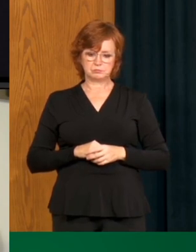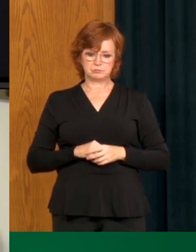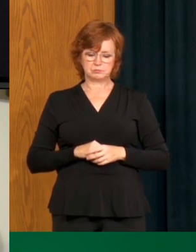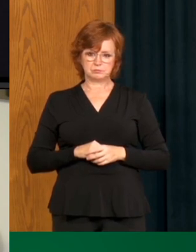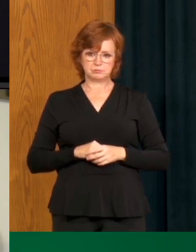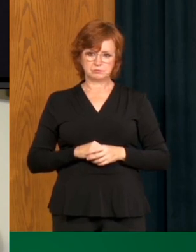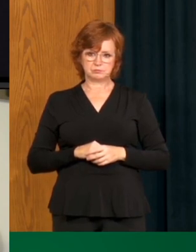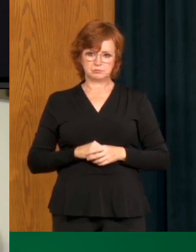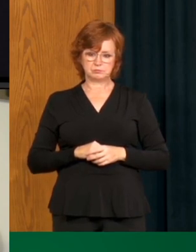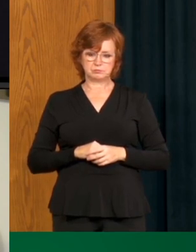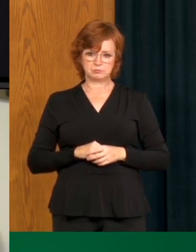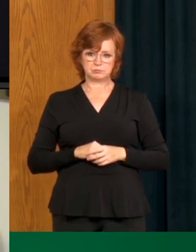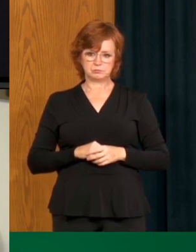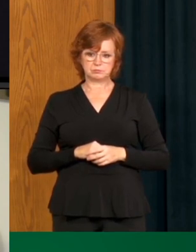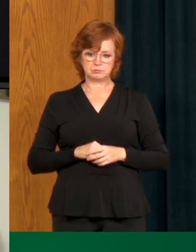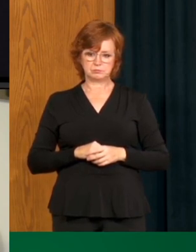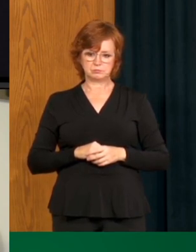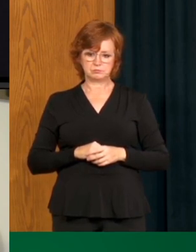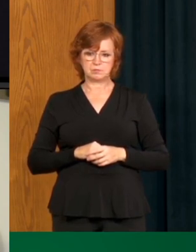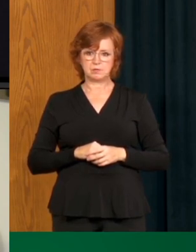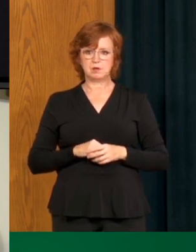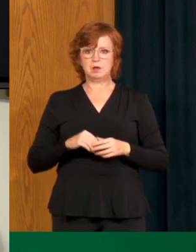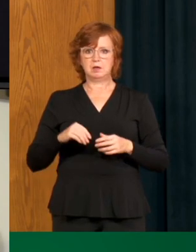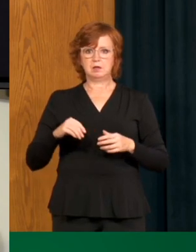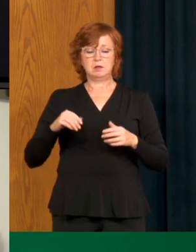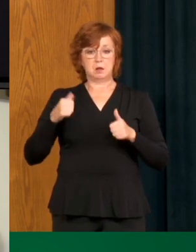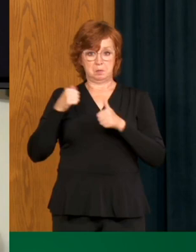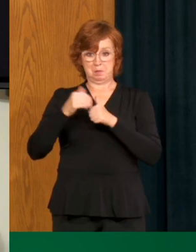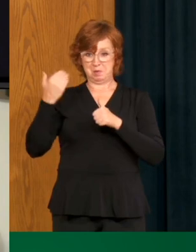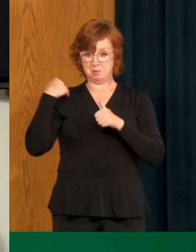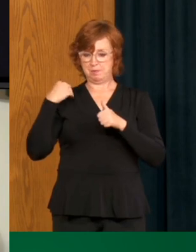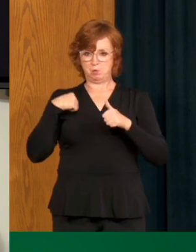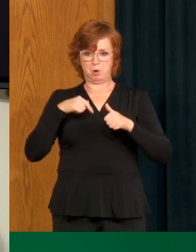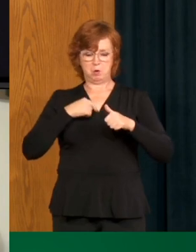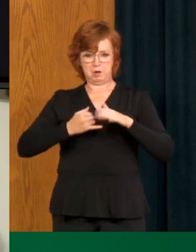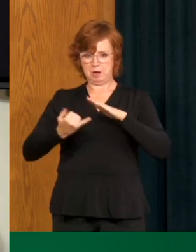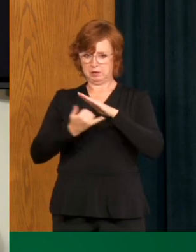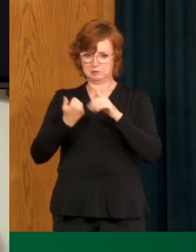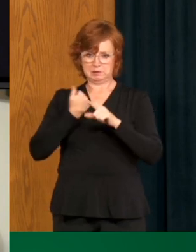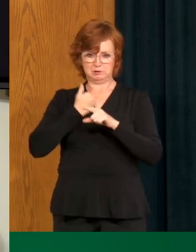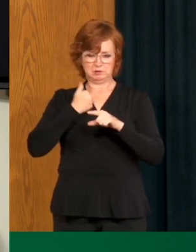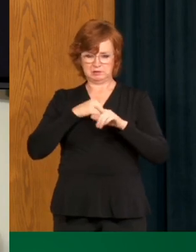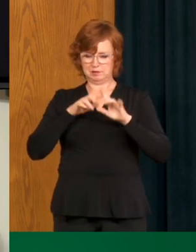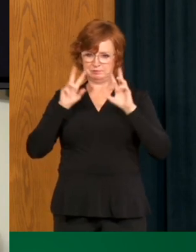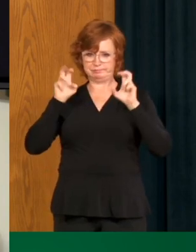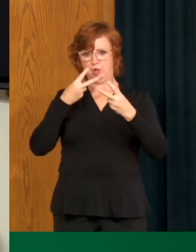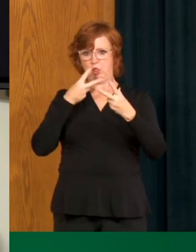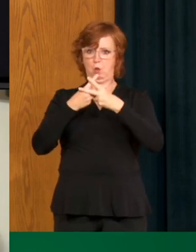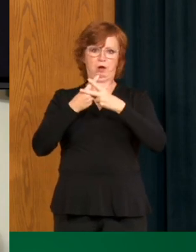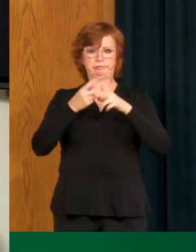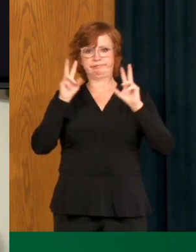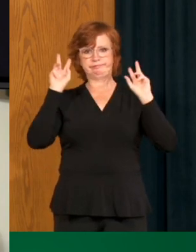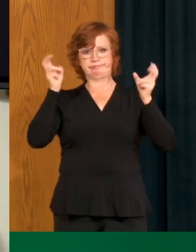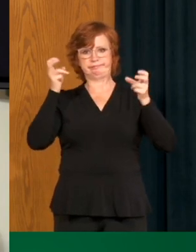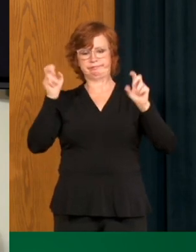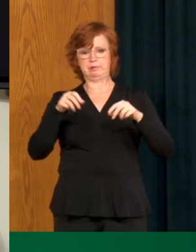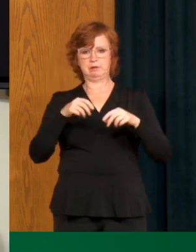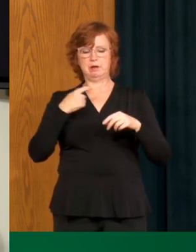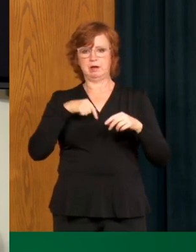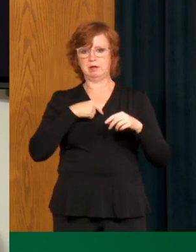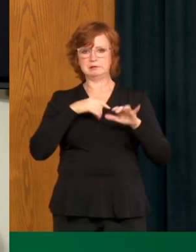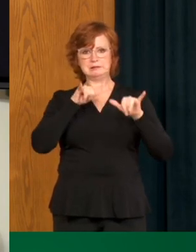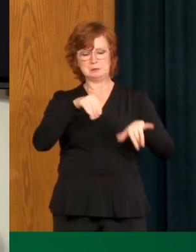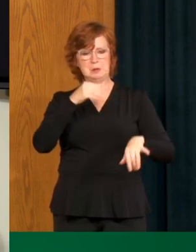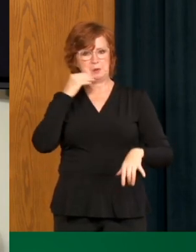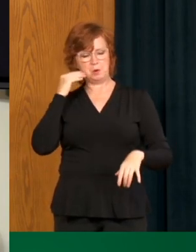we were in lockdown, you know, masks are another additional layer of protection that is evident that will be essential in seeing us